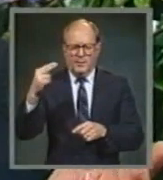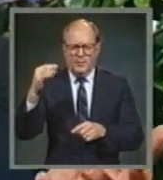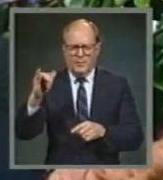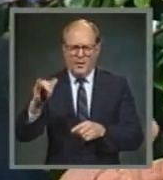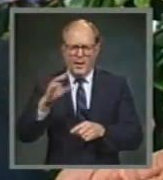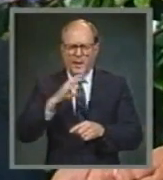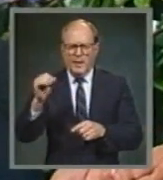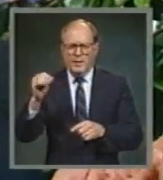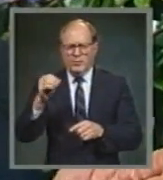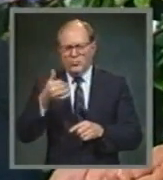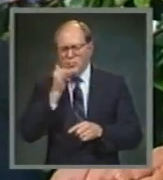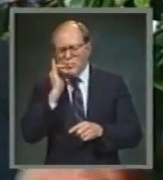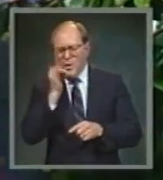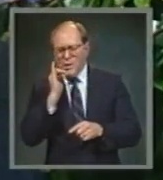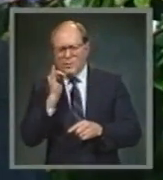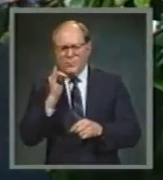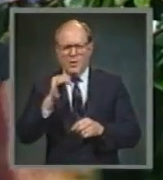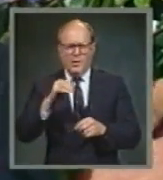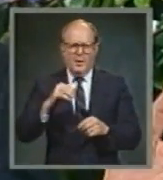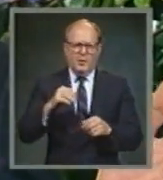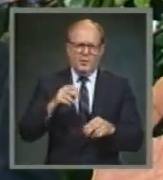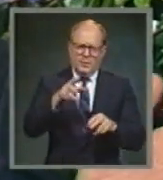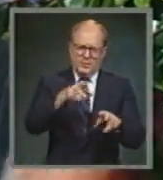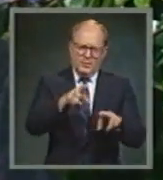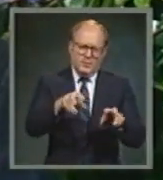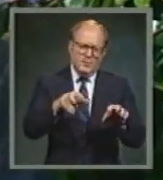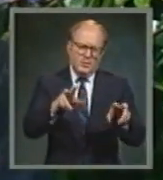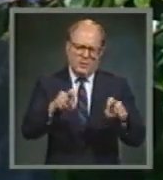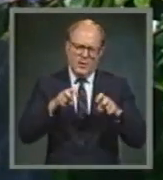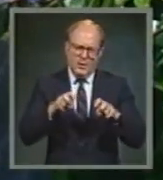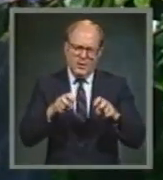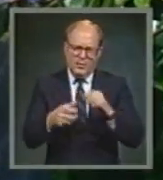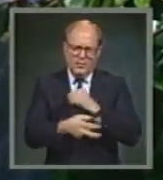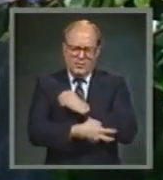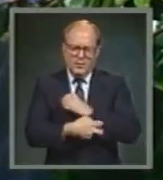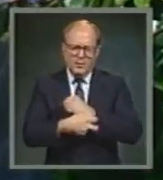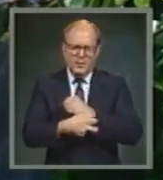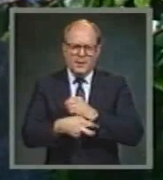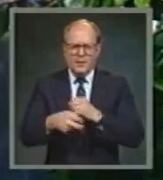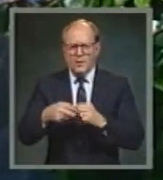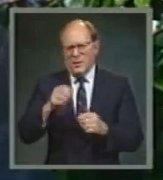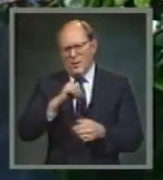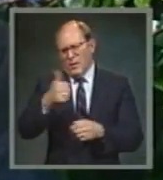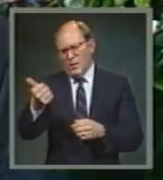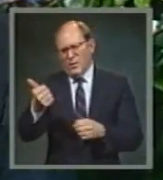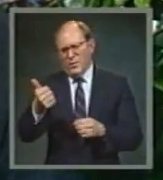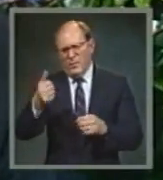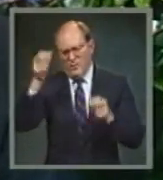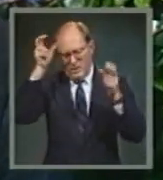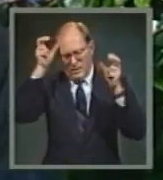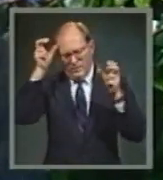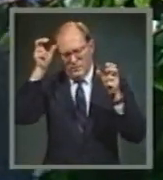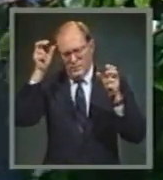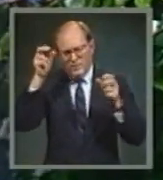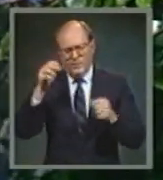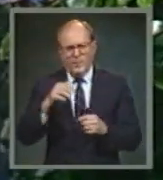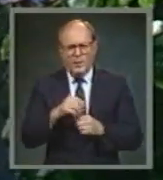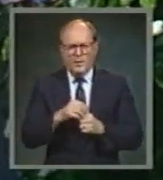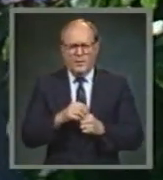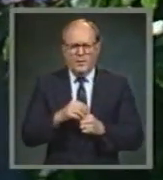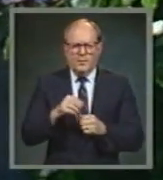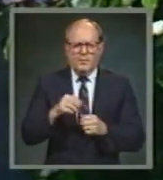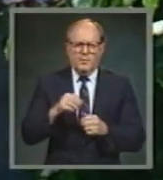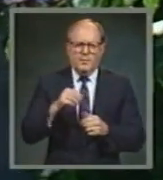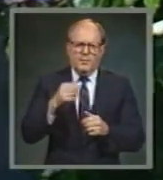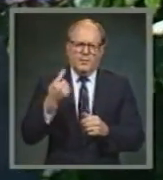gambling, drunkenness, dishonesty, and all the other things that plague our society. Even the loosest interpretation